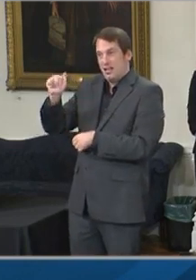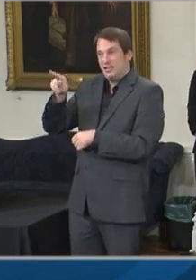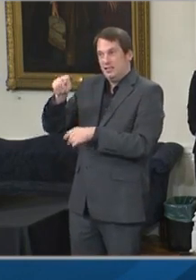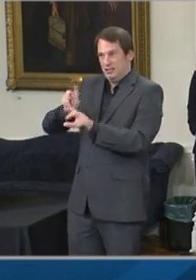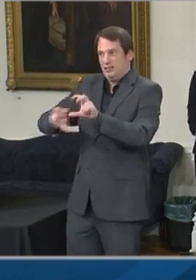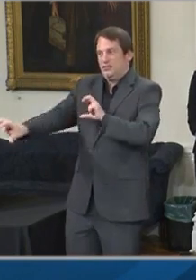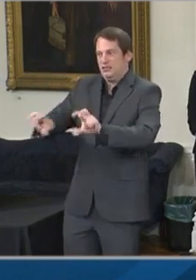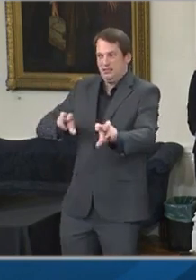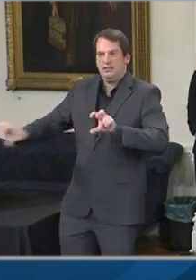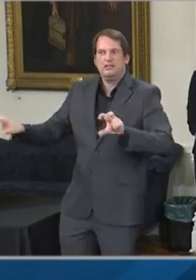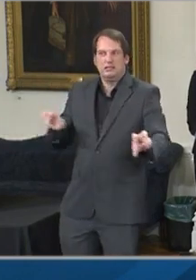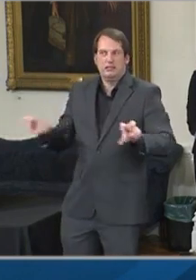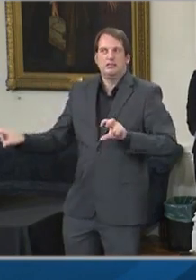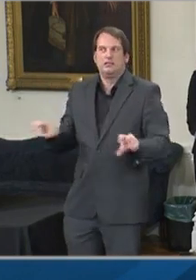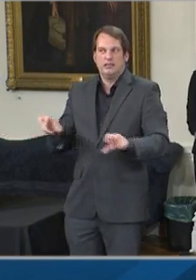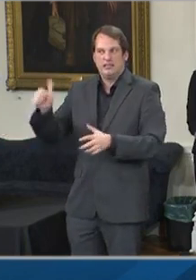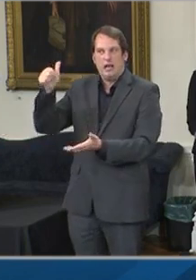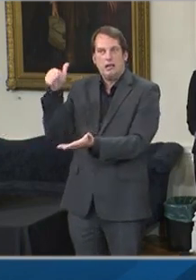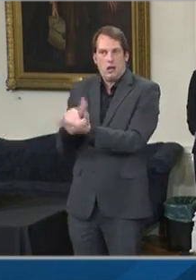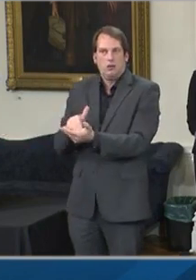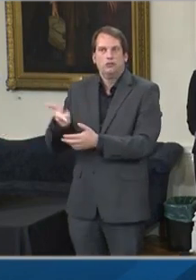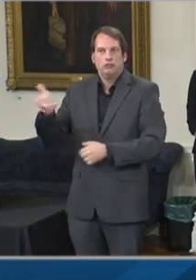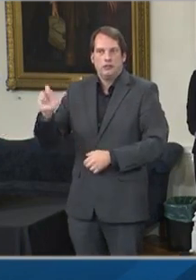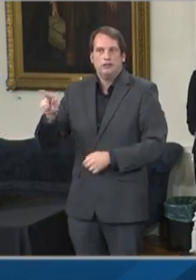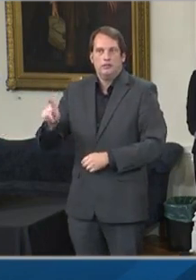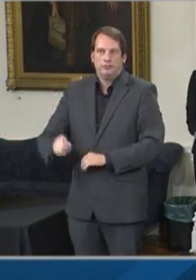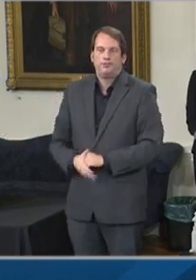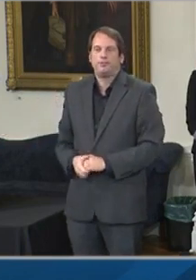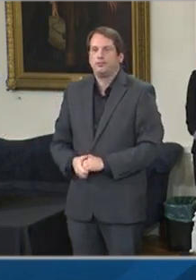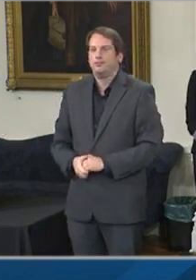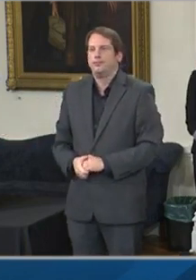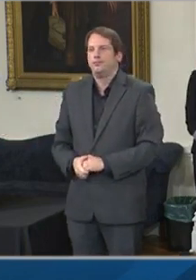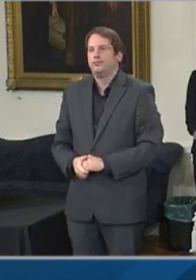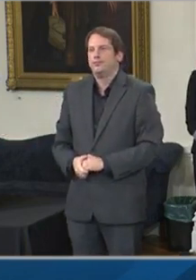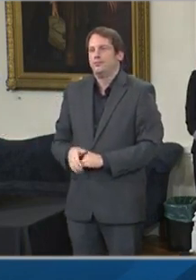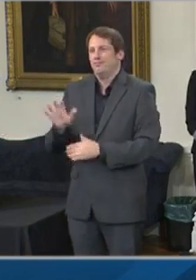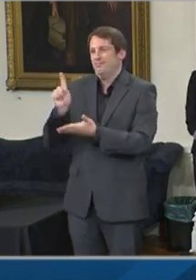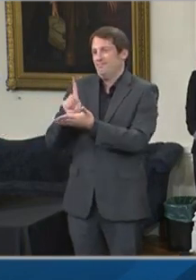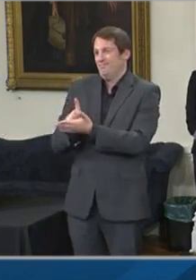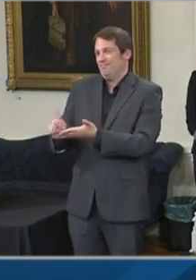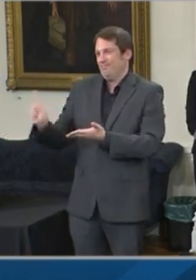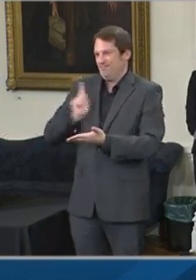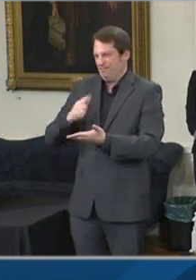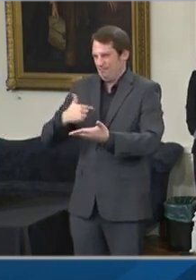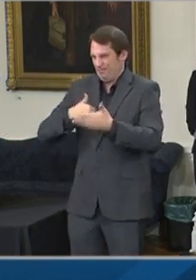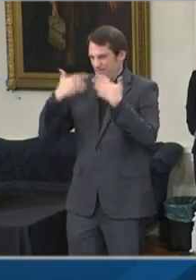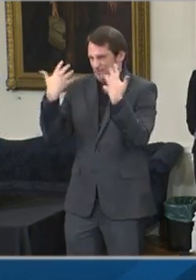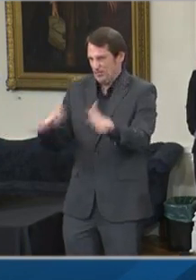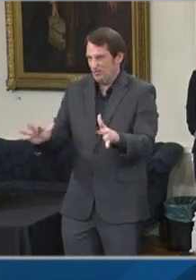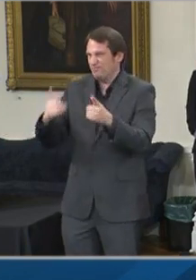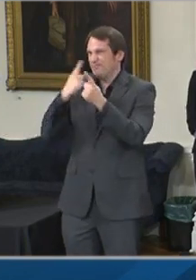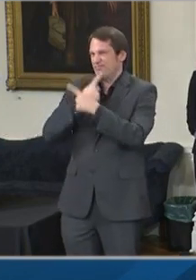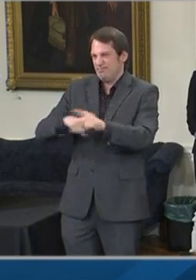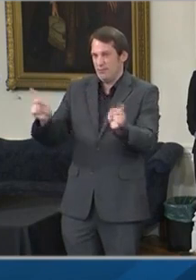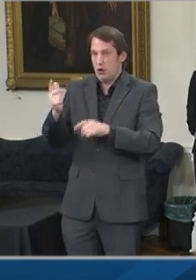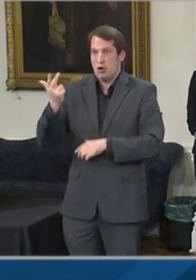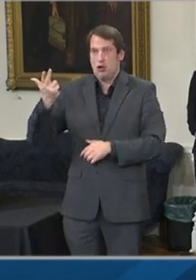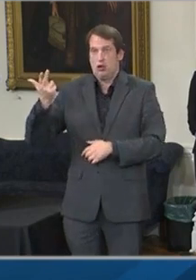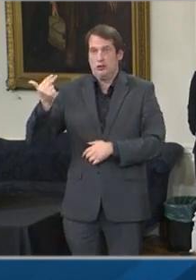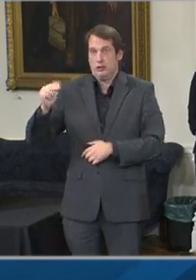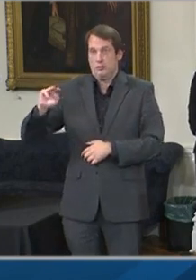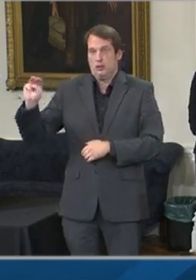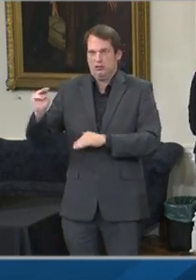Earlier this week, we announced $13 million in additional relief for Maryland farmers,